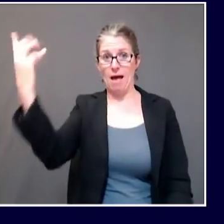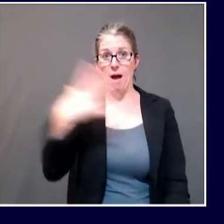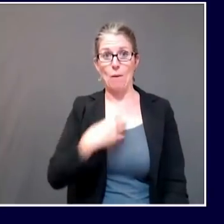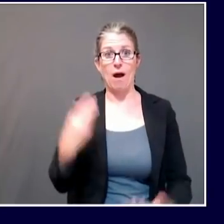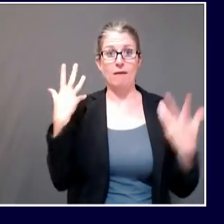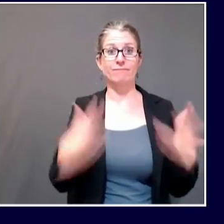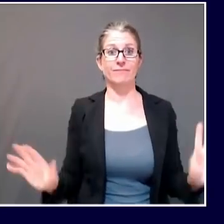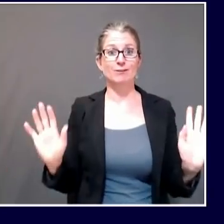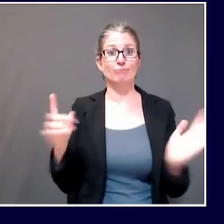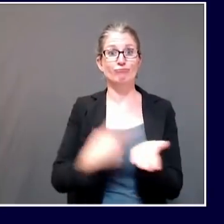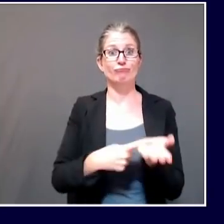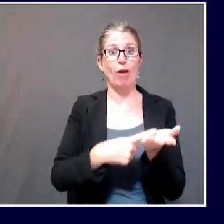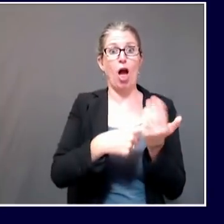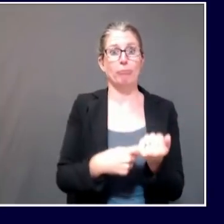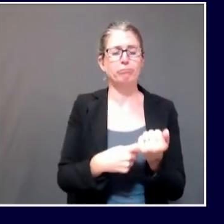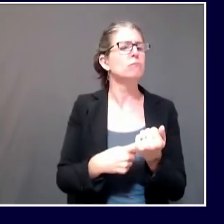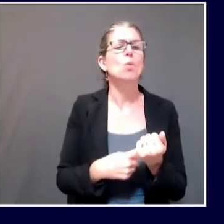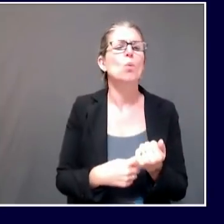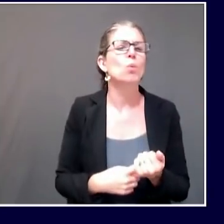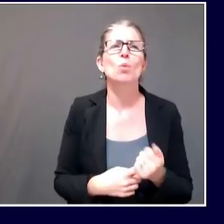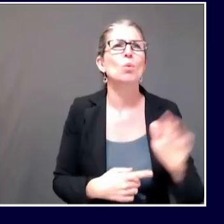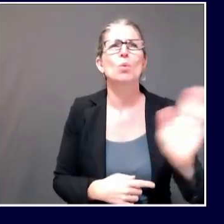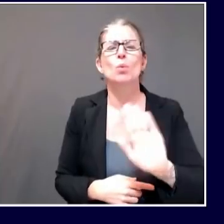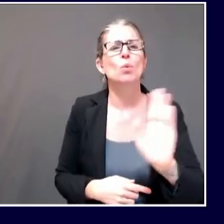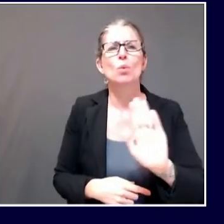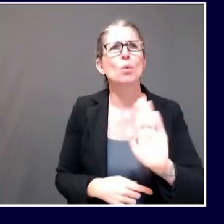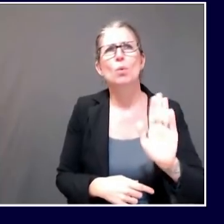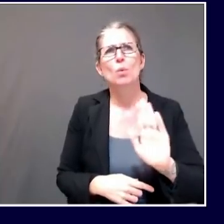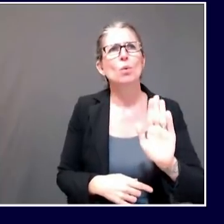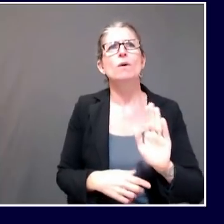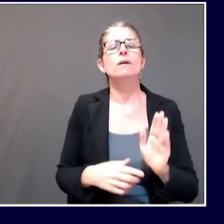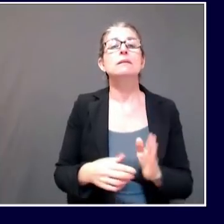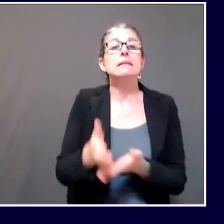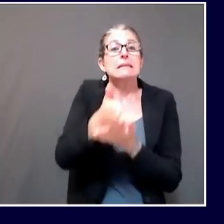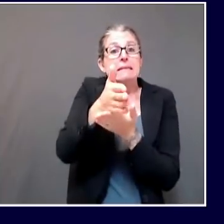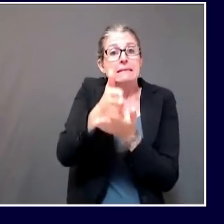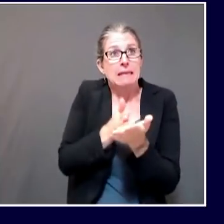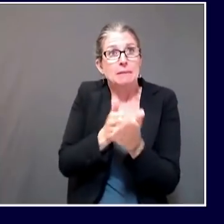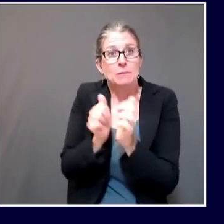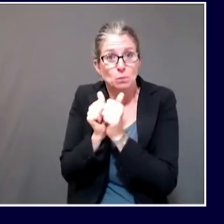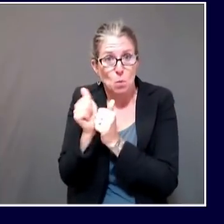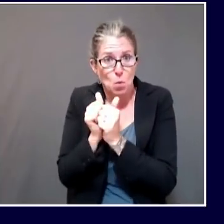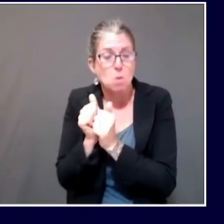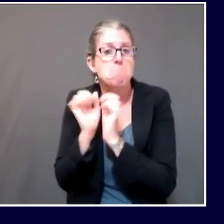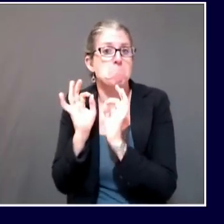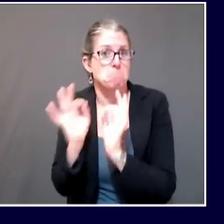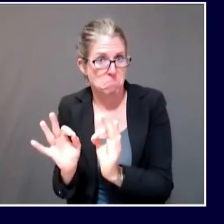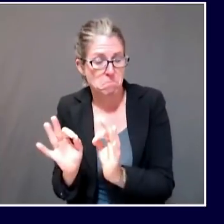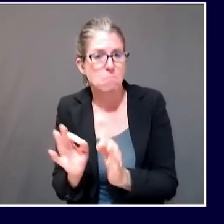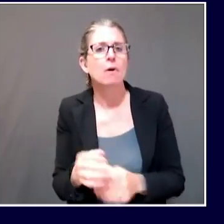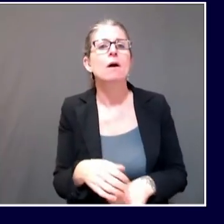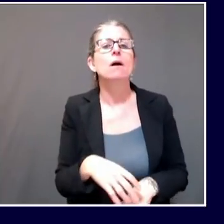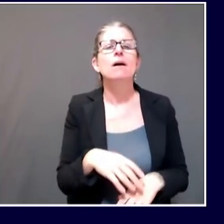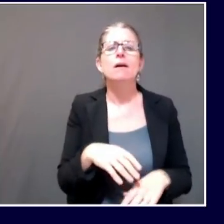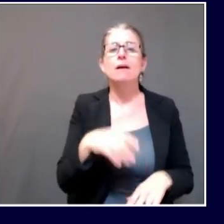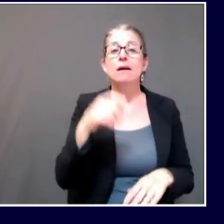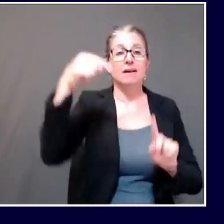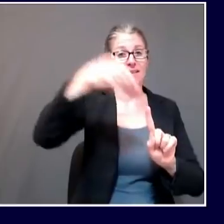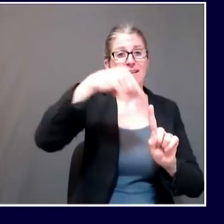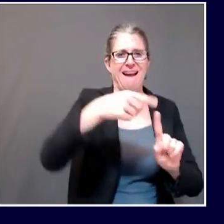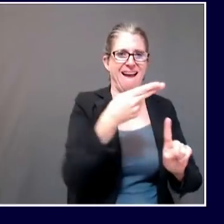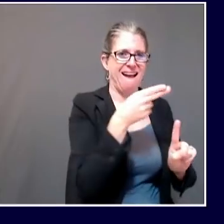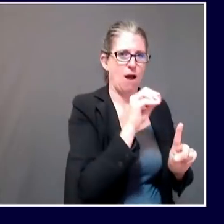and identify both where is possible when there's safety guidance to be able to engage and where there are greater risks?